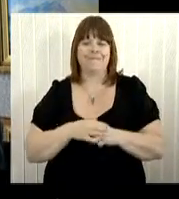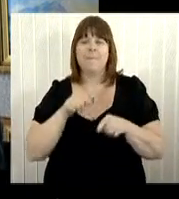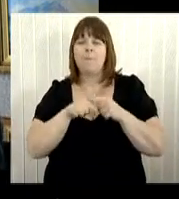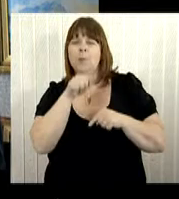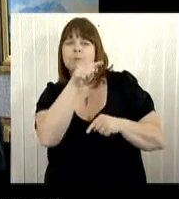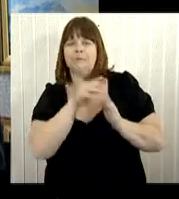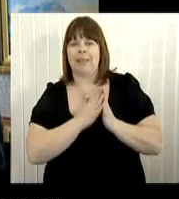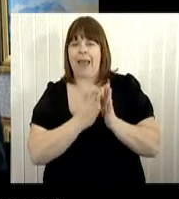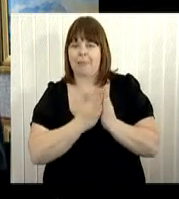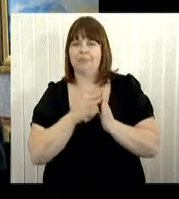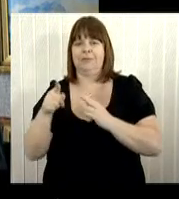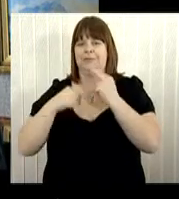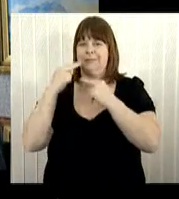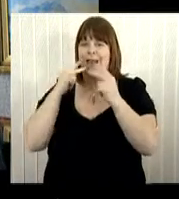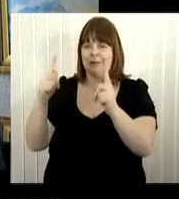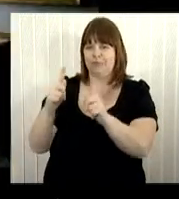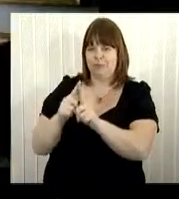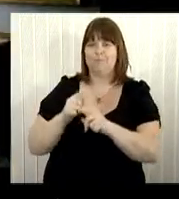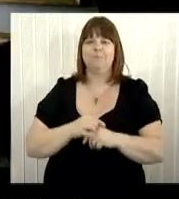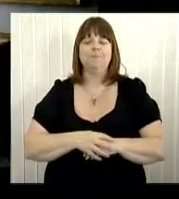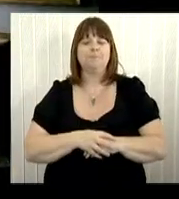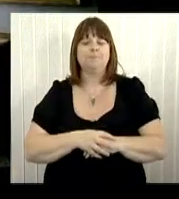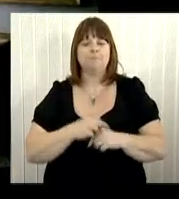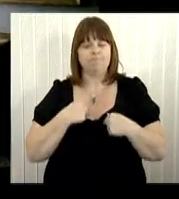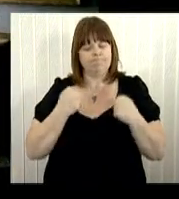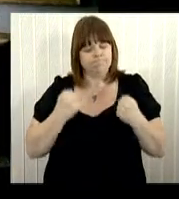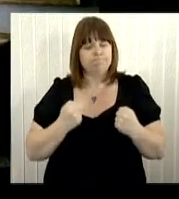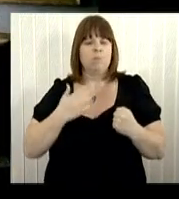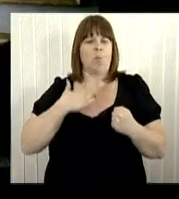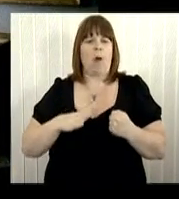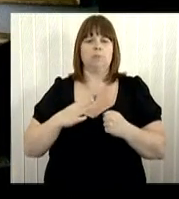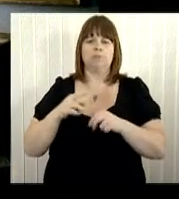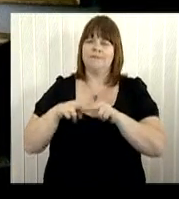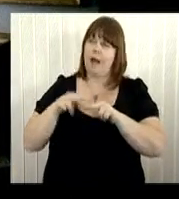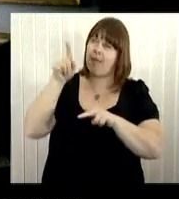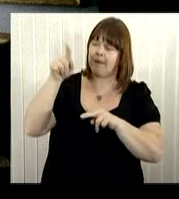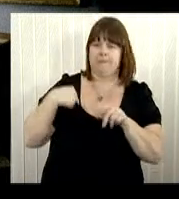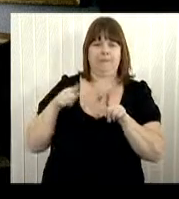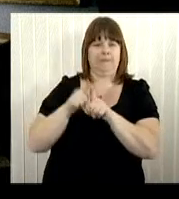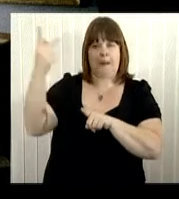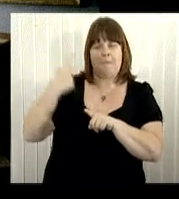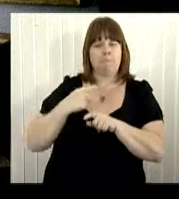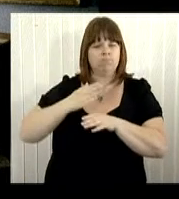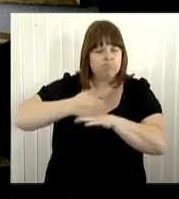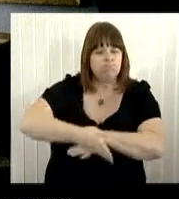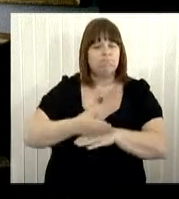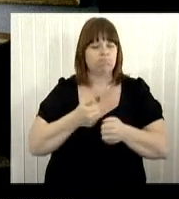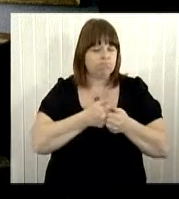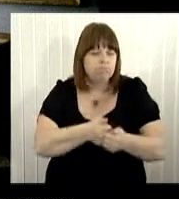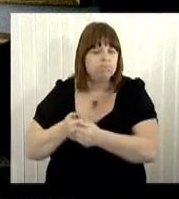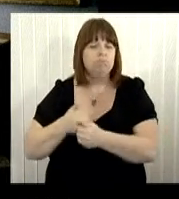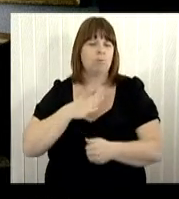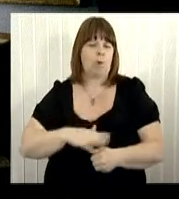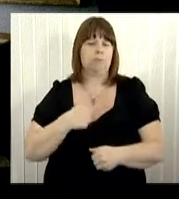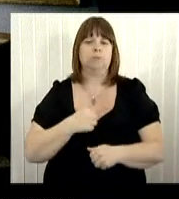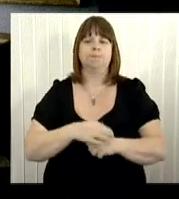in the library and the dining room. Now, I am determined to carry on the good work that he started. And in